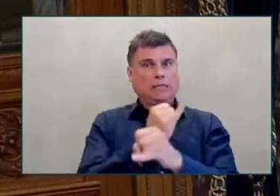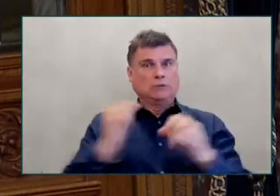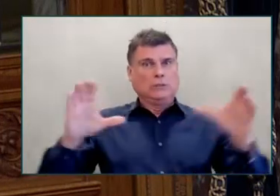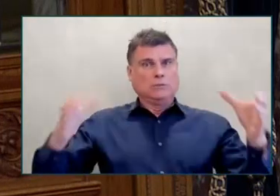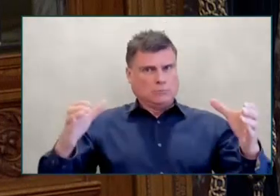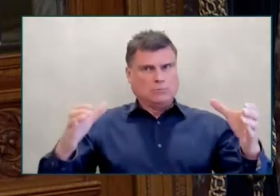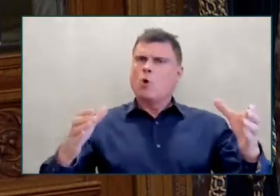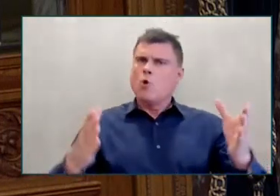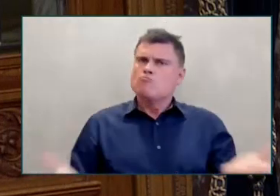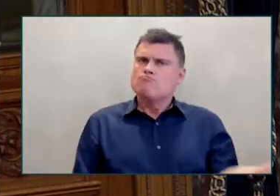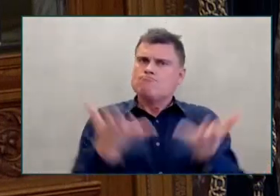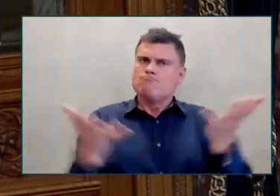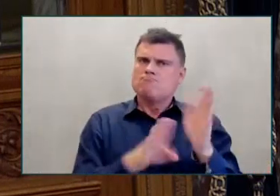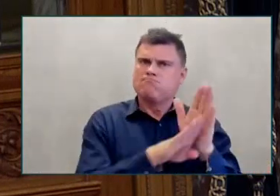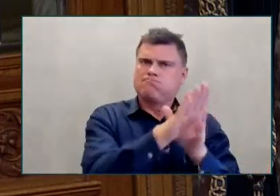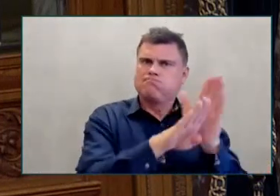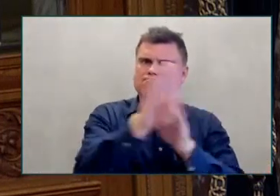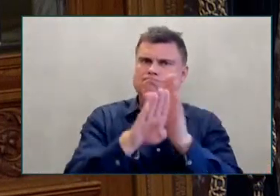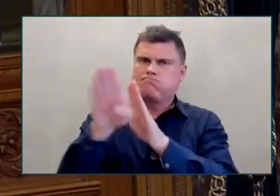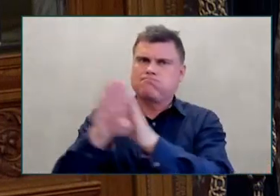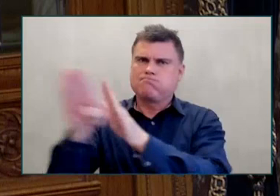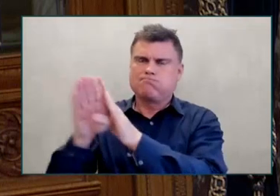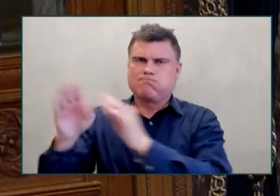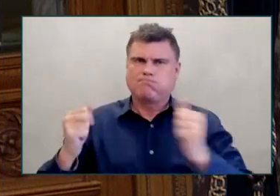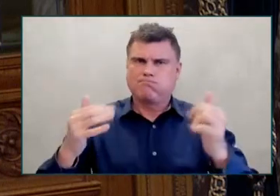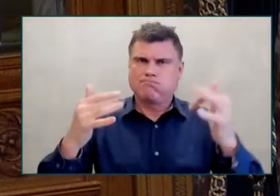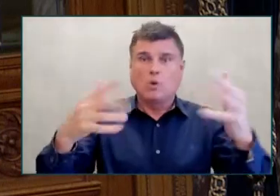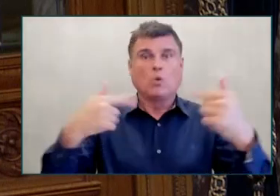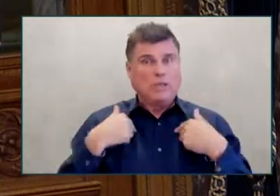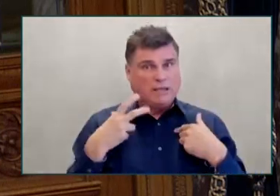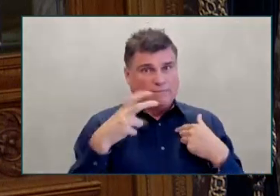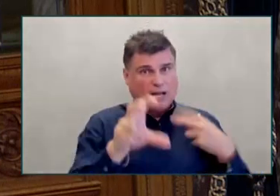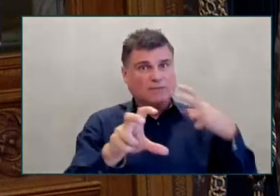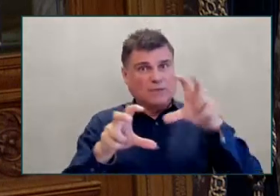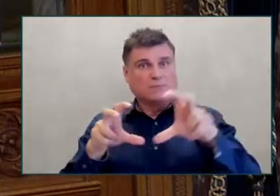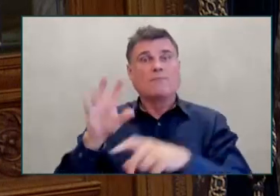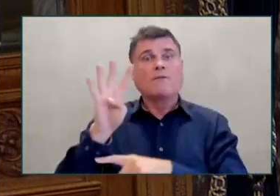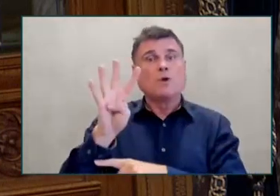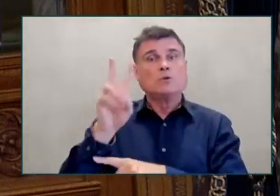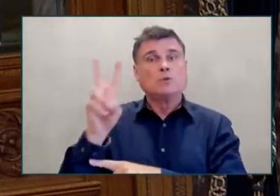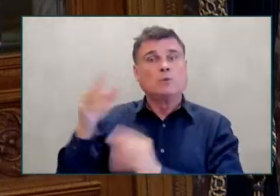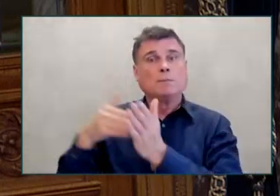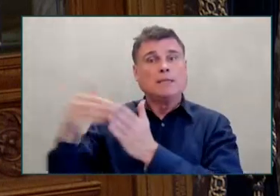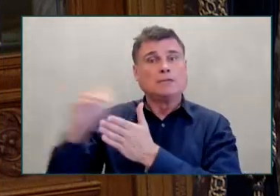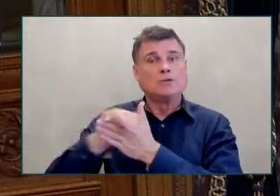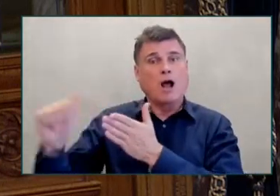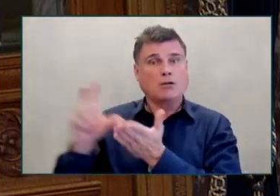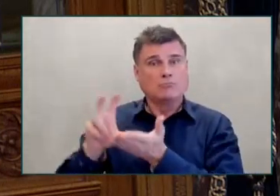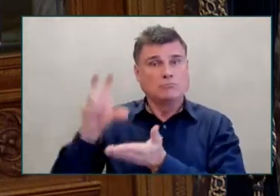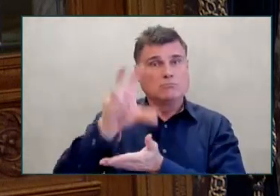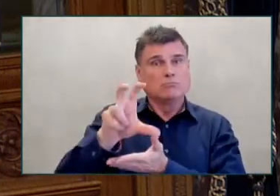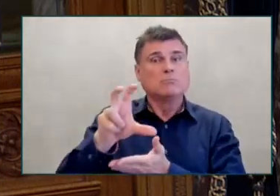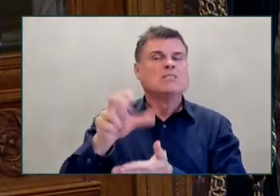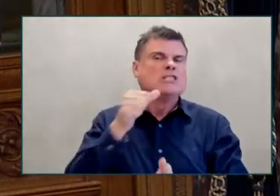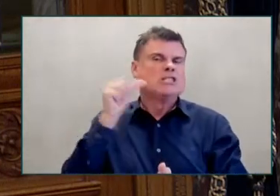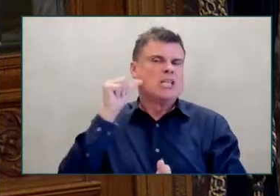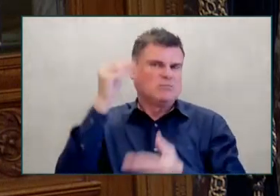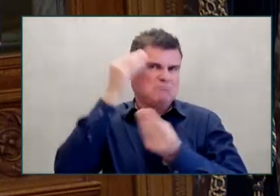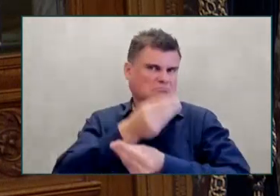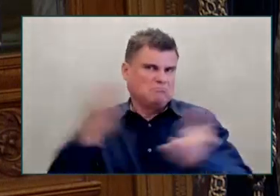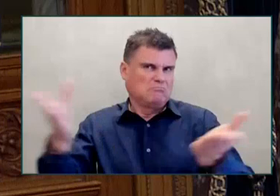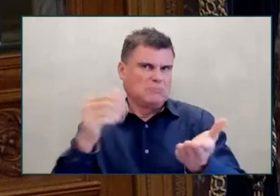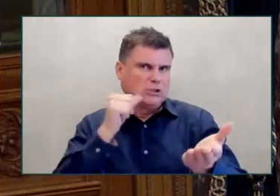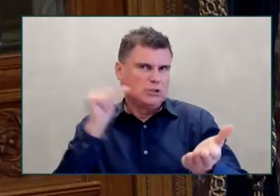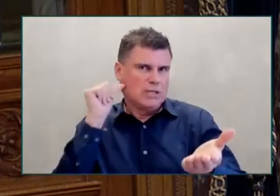$42 million. Every year, the industry associations come together to celebrate the people who work in BC's creative